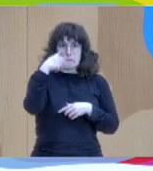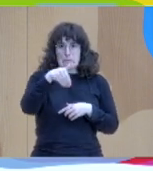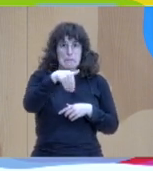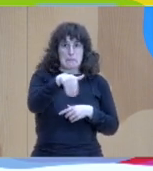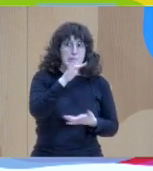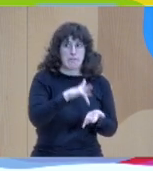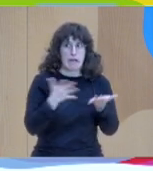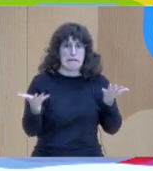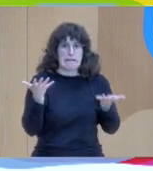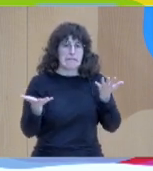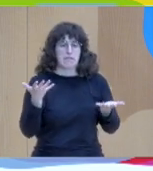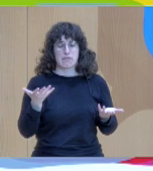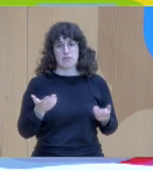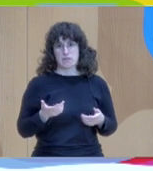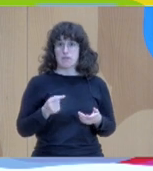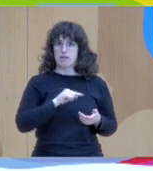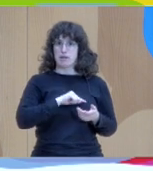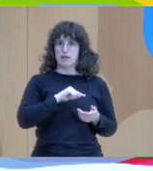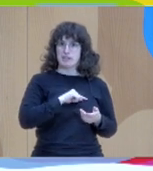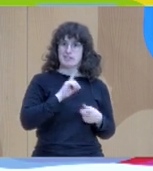what should we do? We ask,